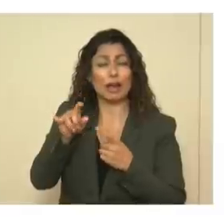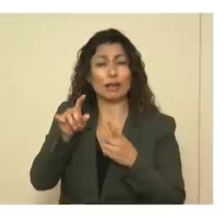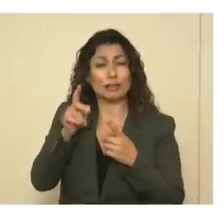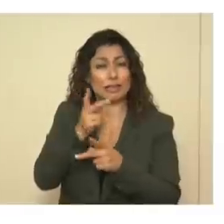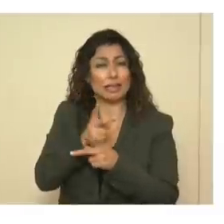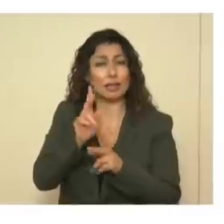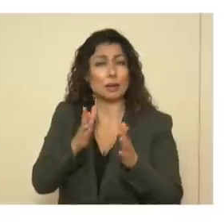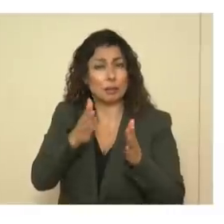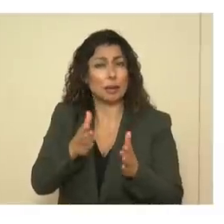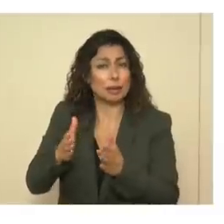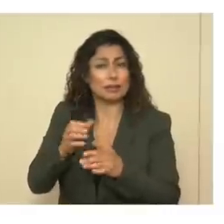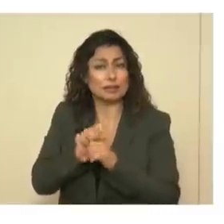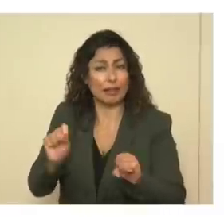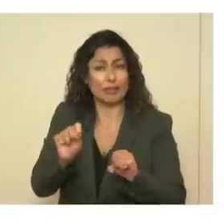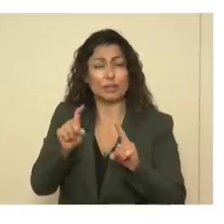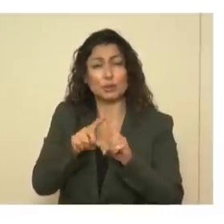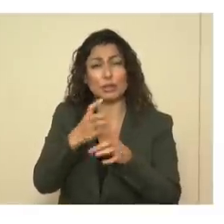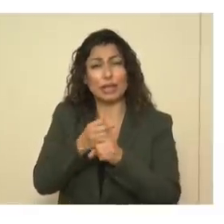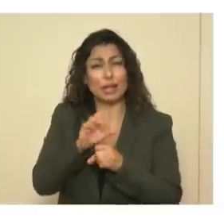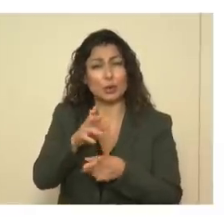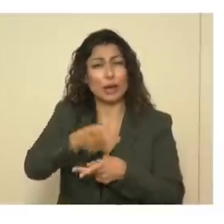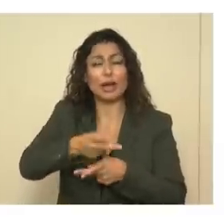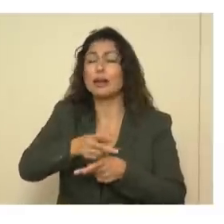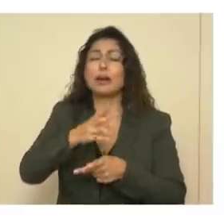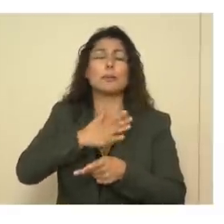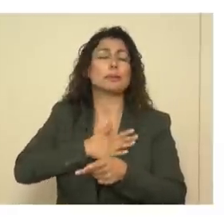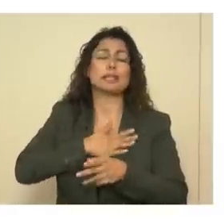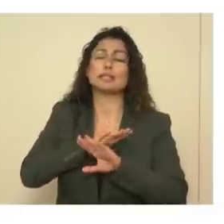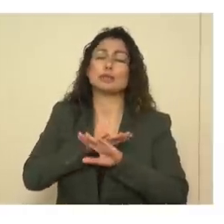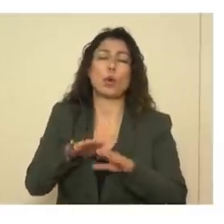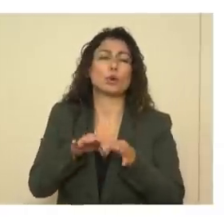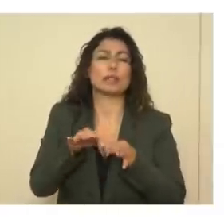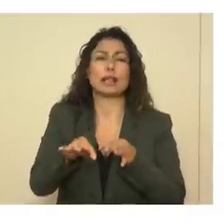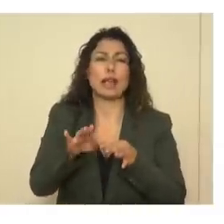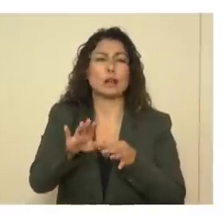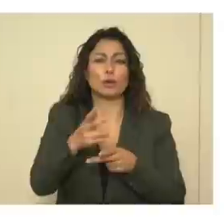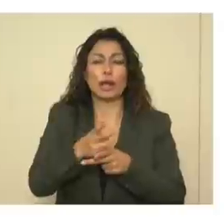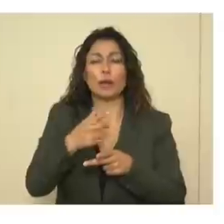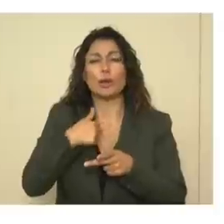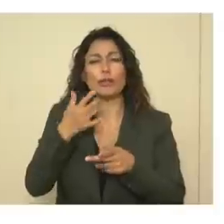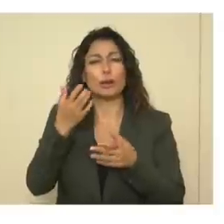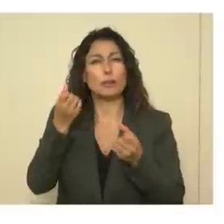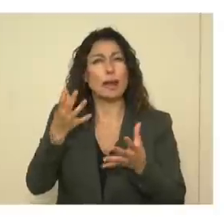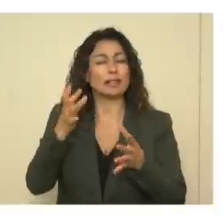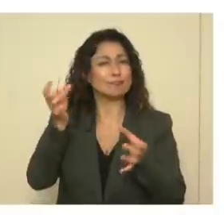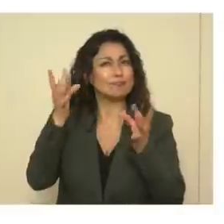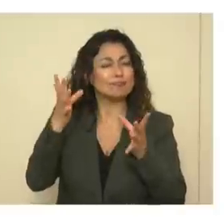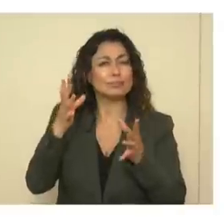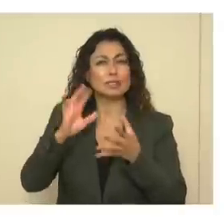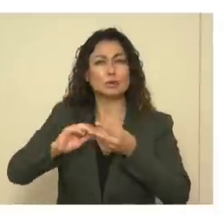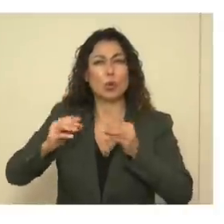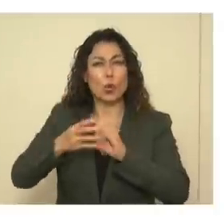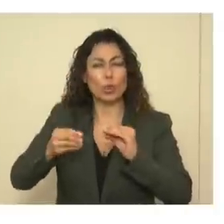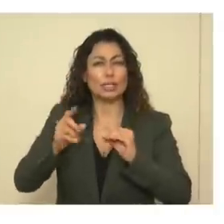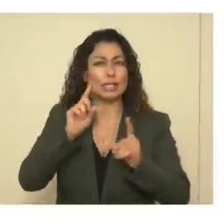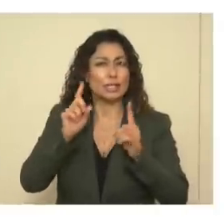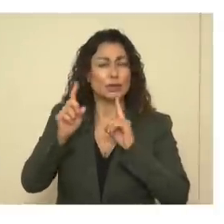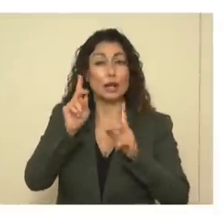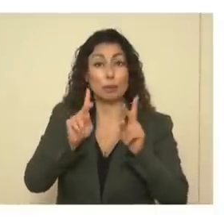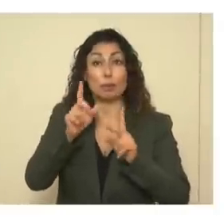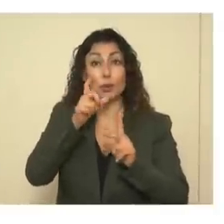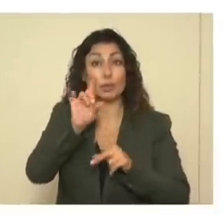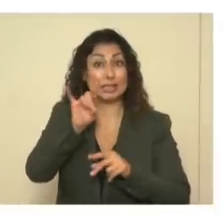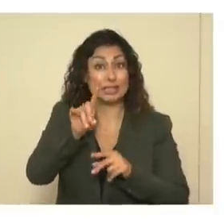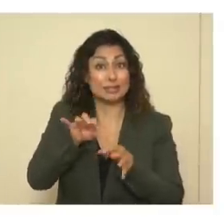come in and get your care, and so please don't delay your care. We have a lot of tragic sort of anecdotes about people who did that,